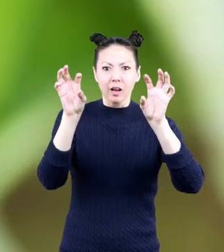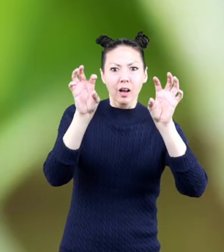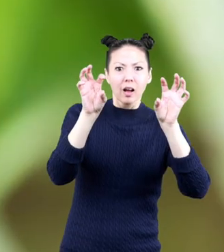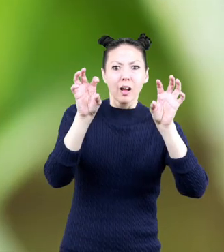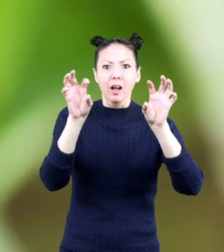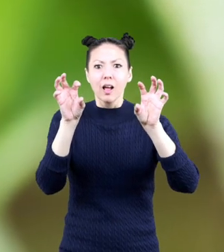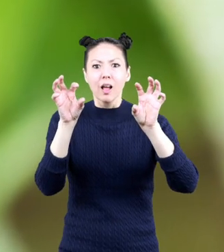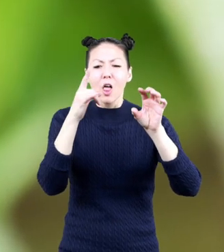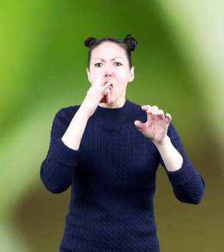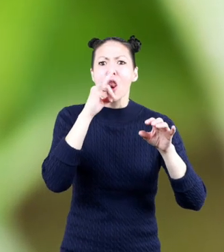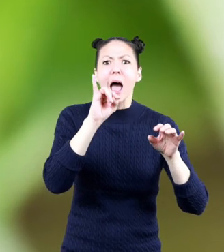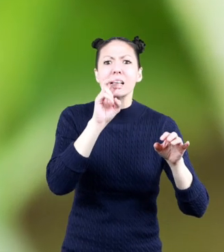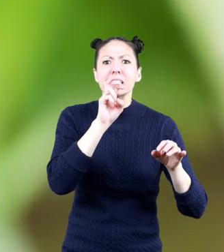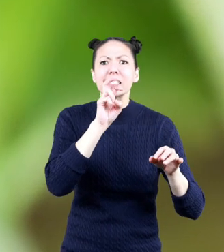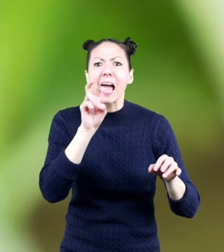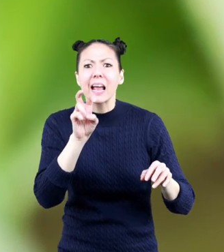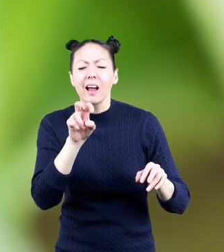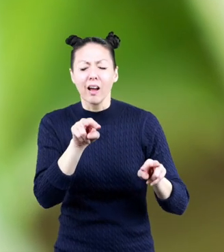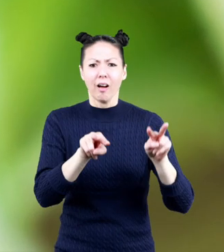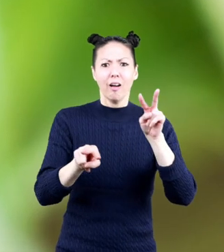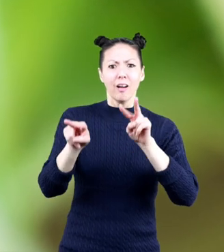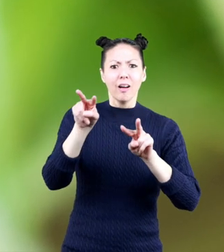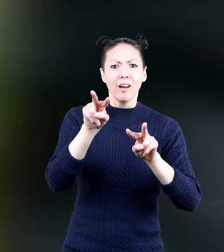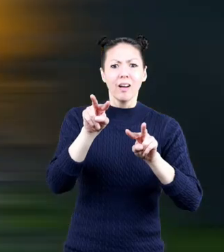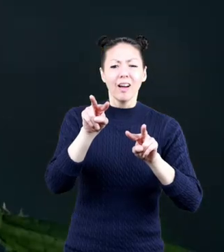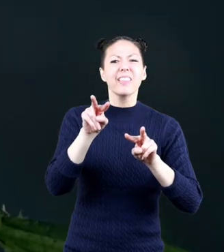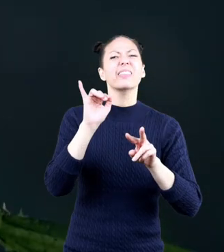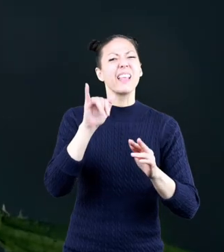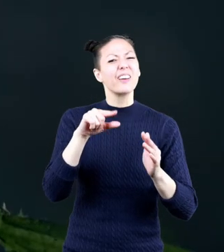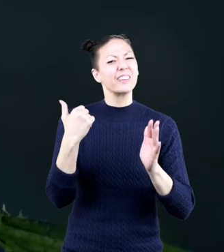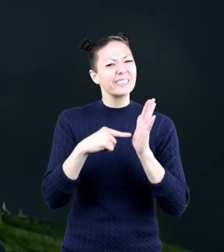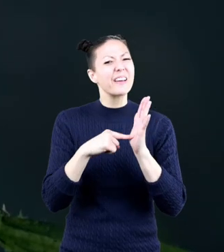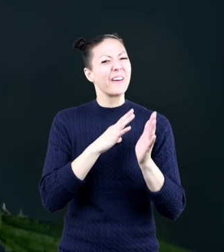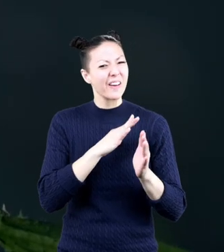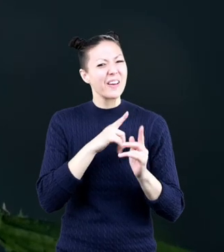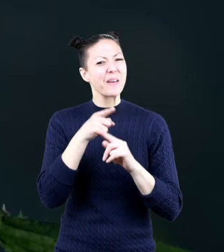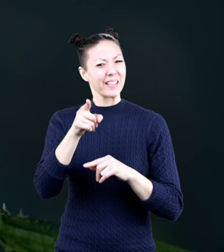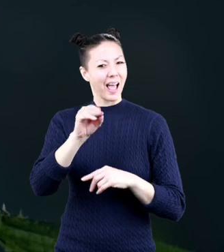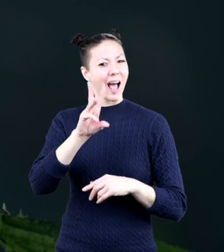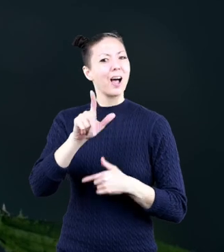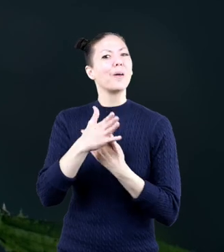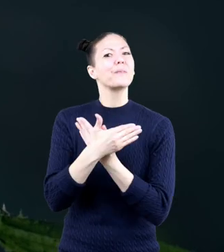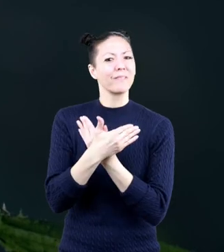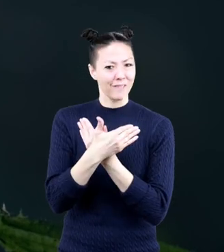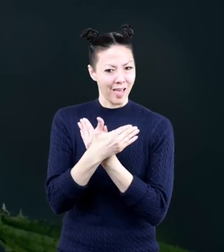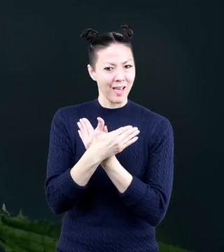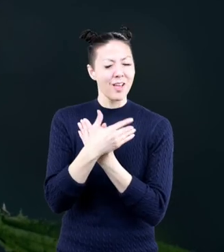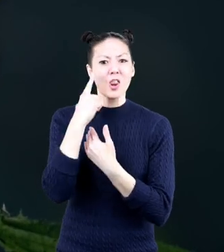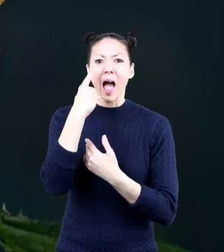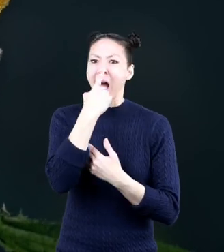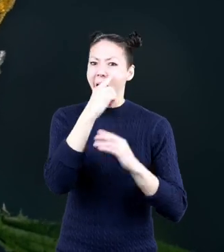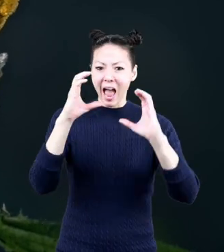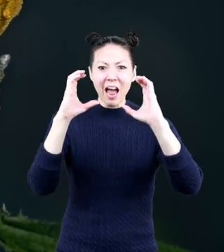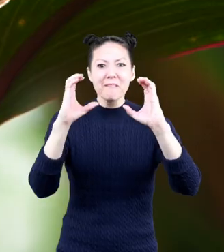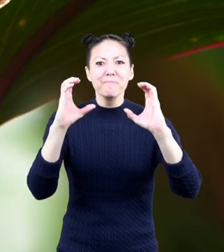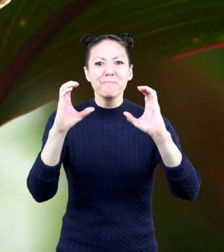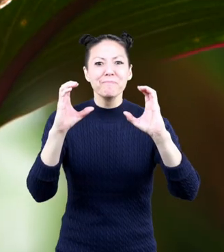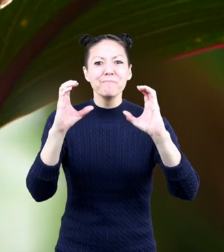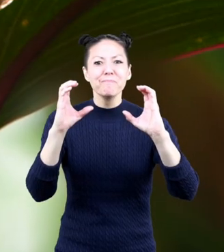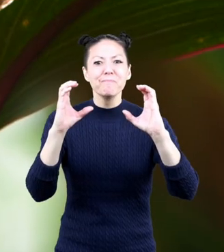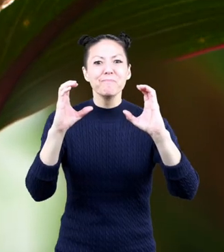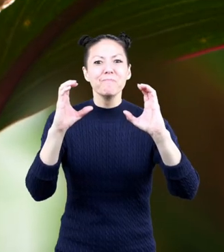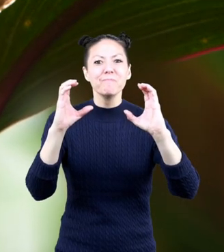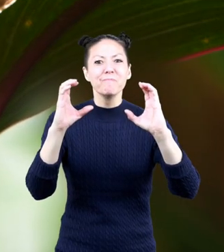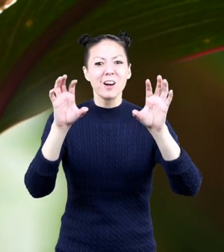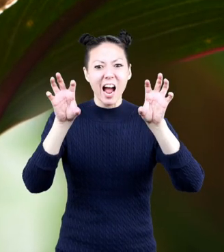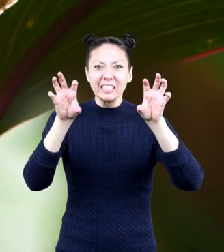moves its head around to look like a snake. Another great example is the owl butterfly. This